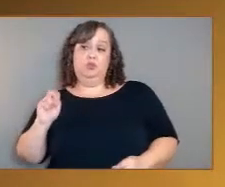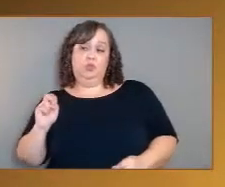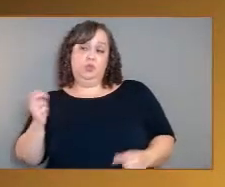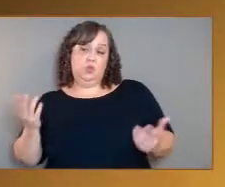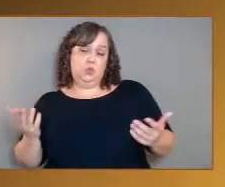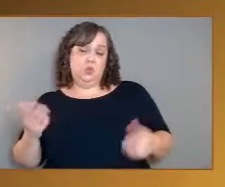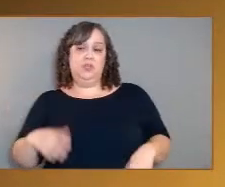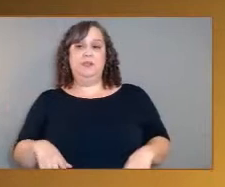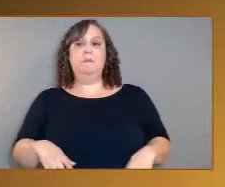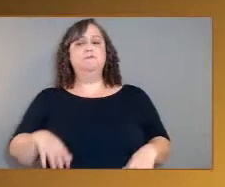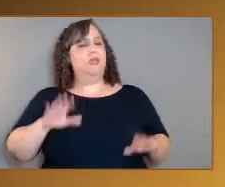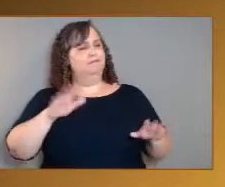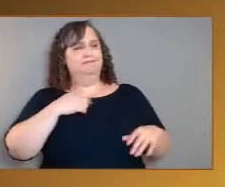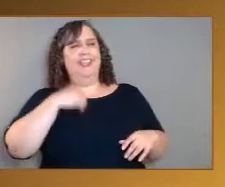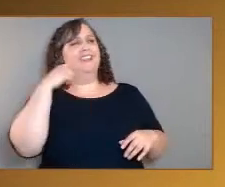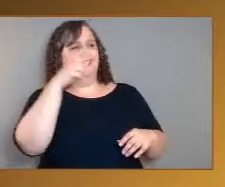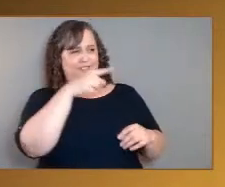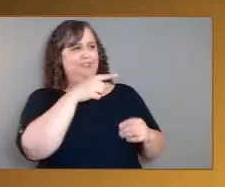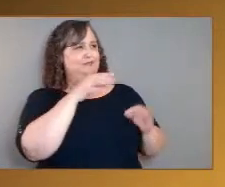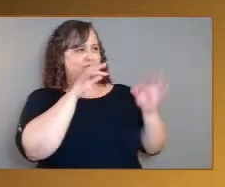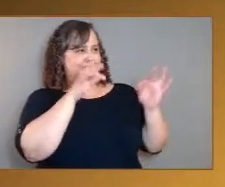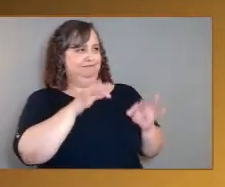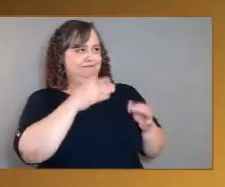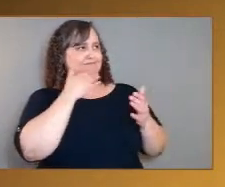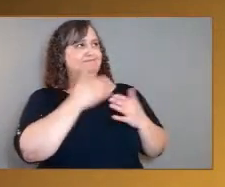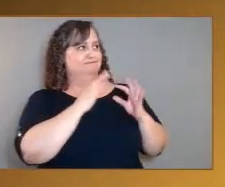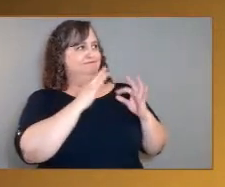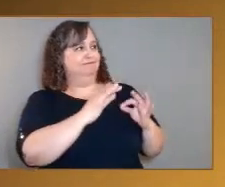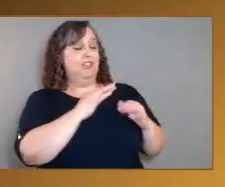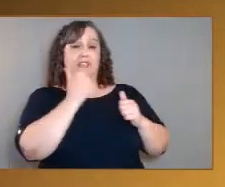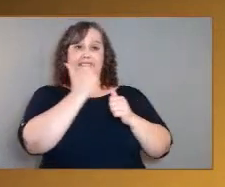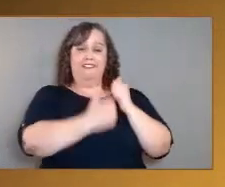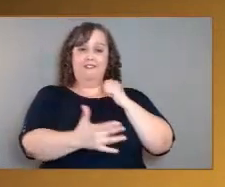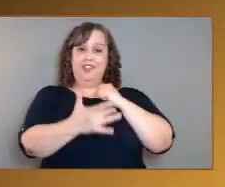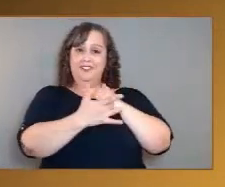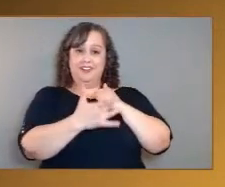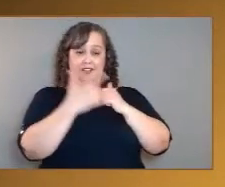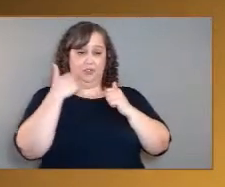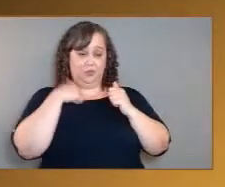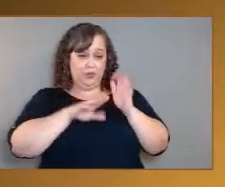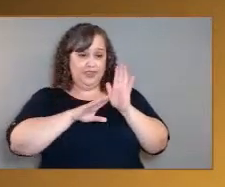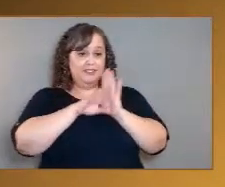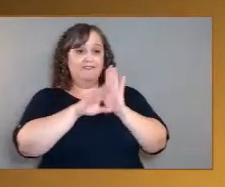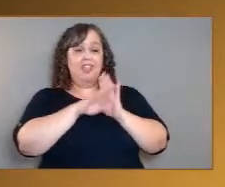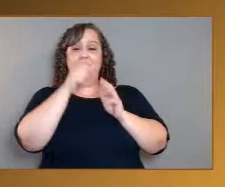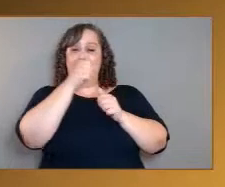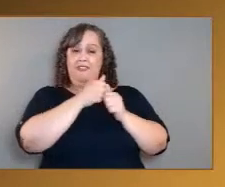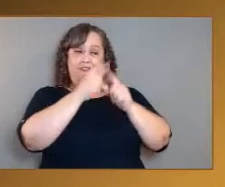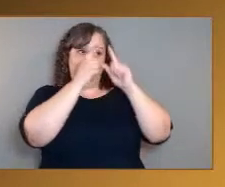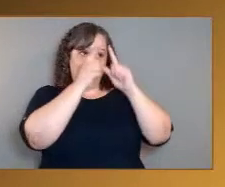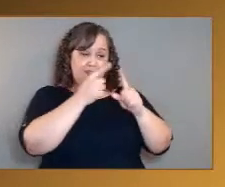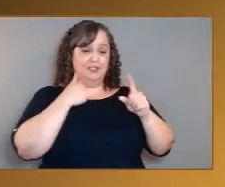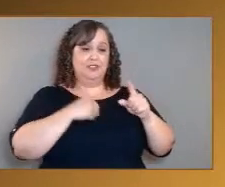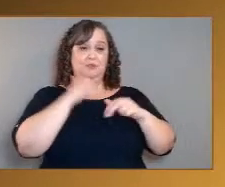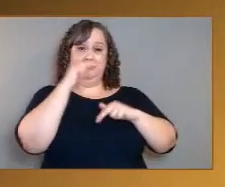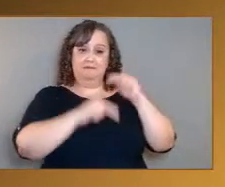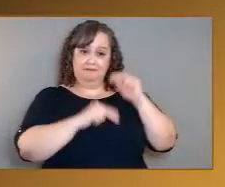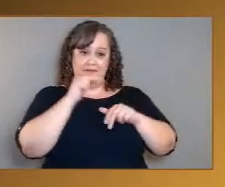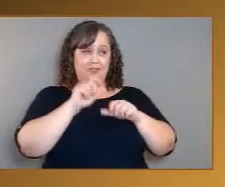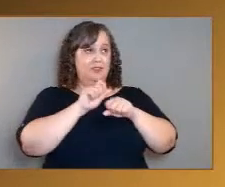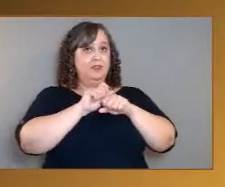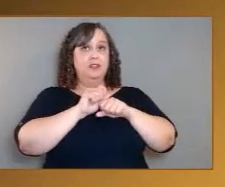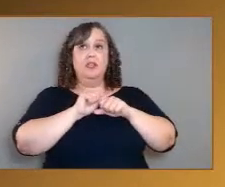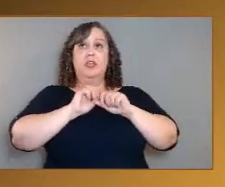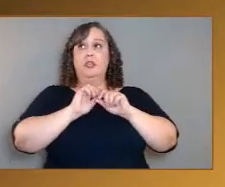No, I think he said it well. Really, every technology that we develop and every mission that we build and send out into outer